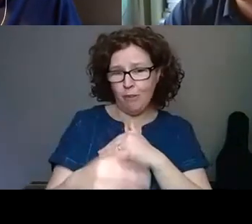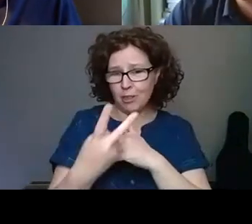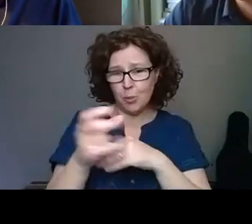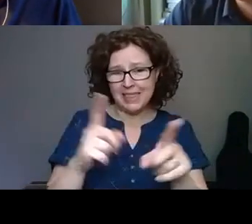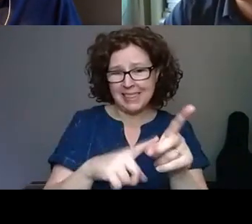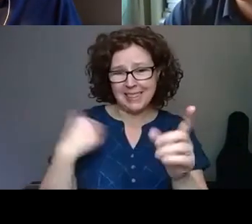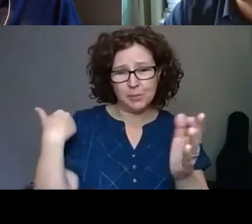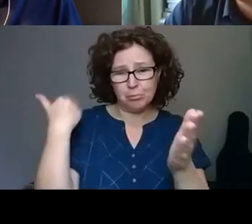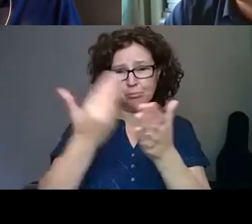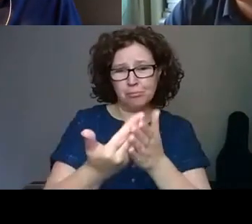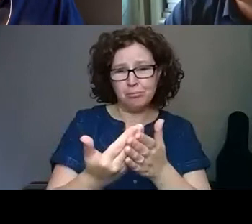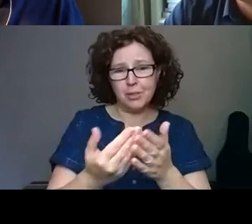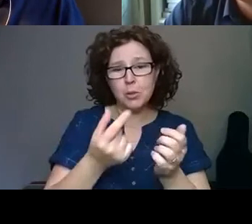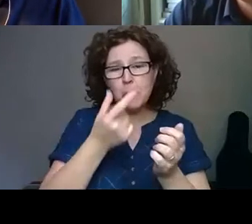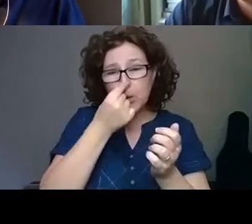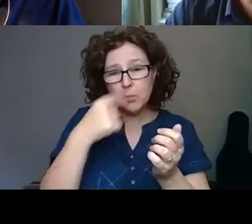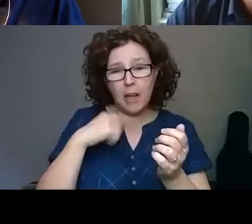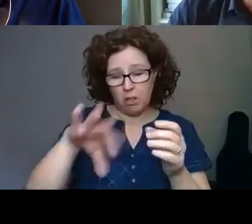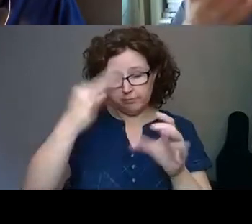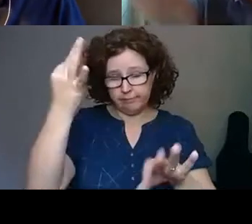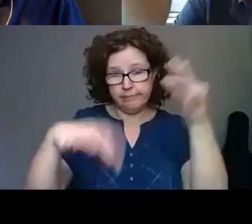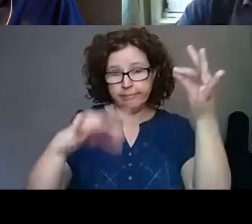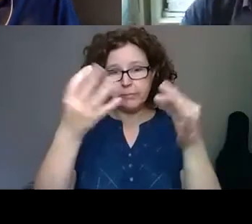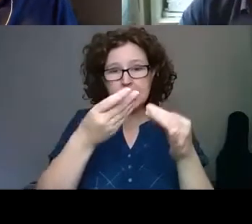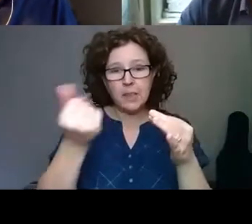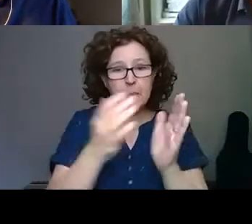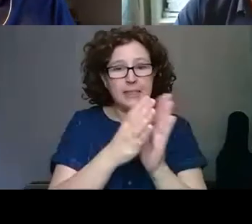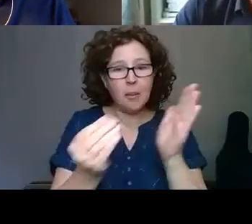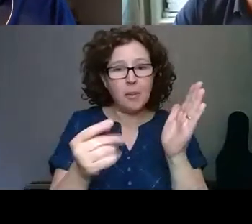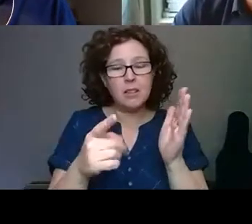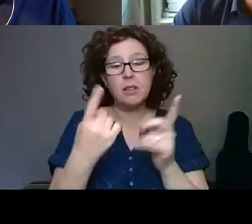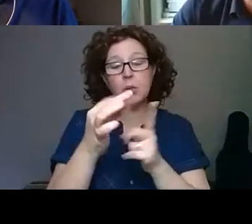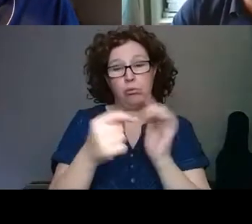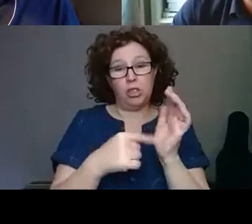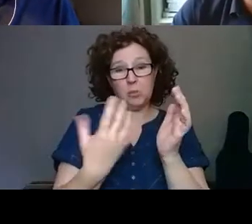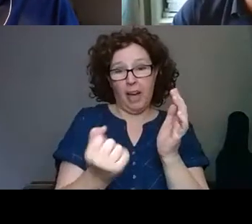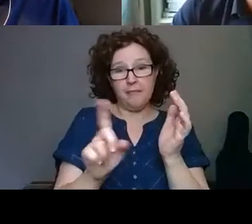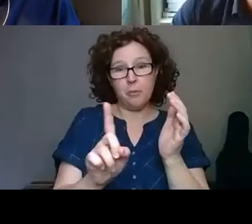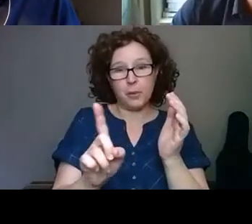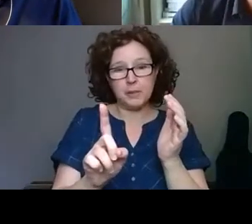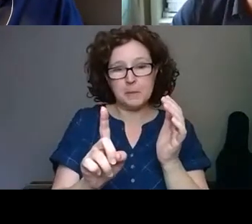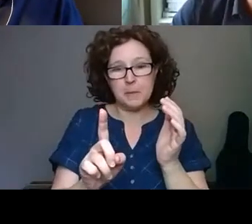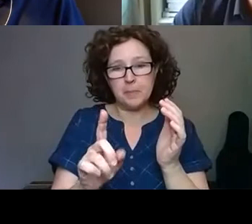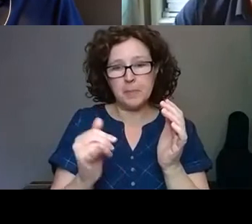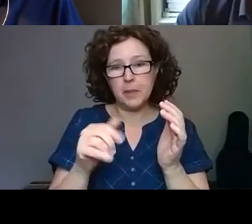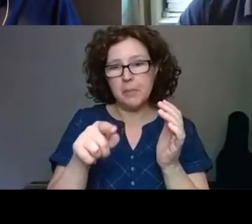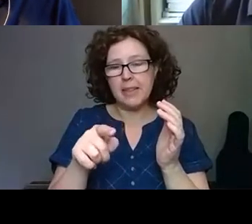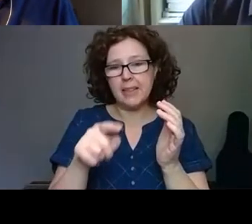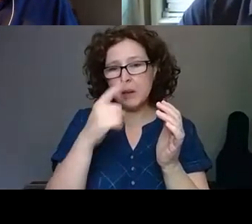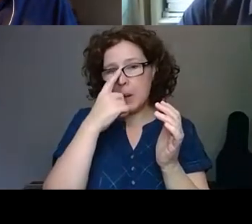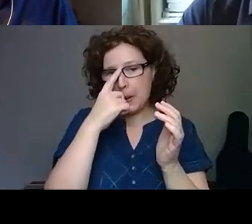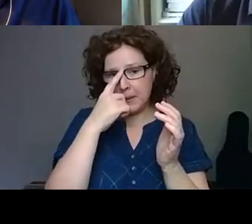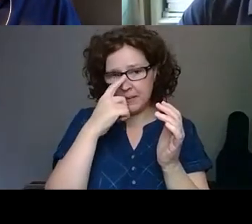if can maybe maybe it's useful to pull out some examples. A project we have, for example, maybe speaks best